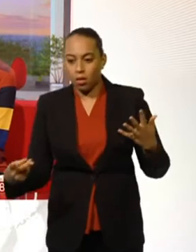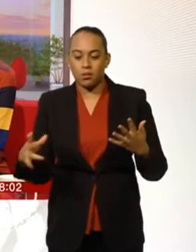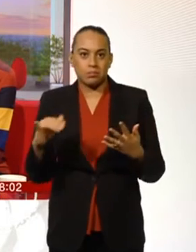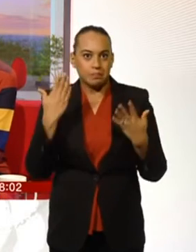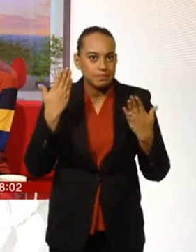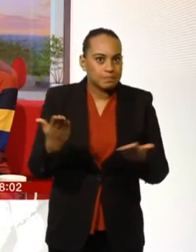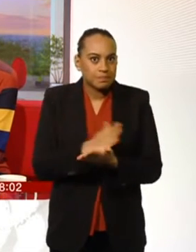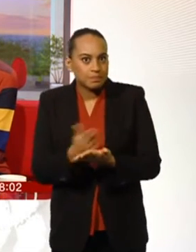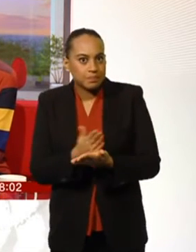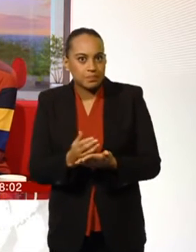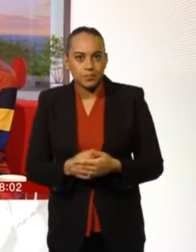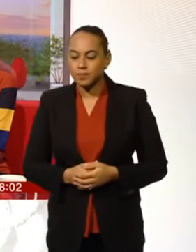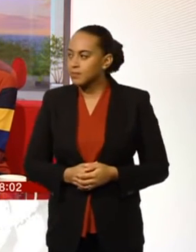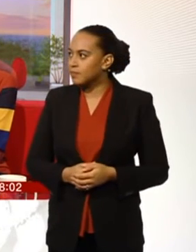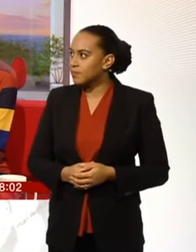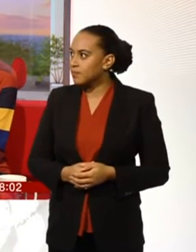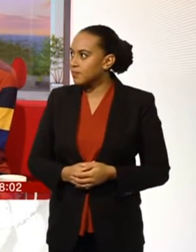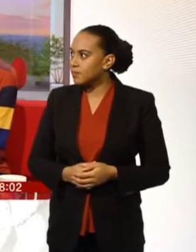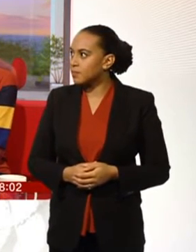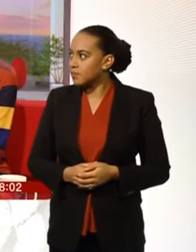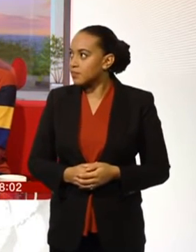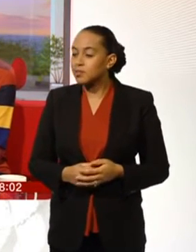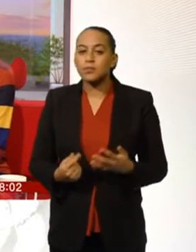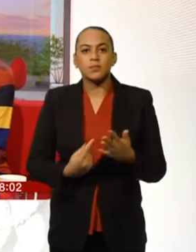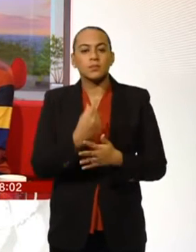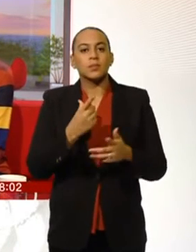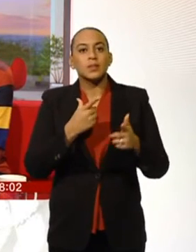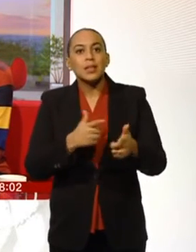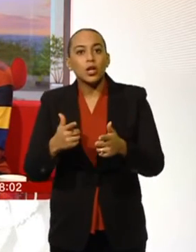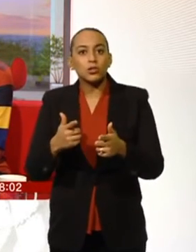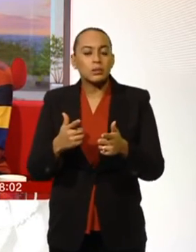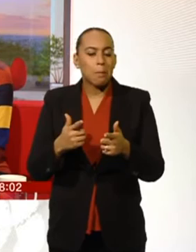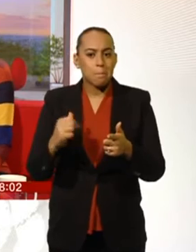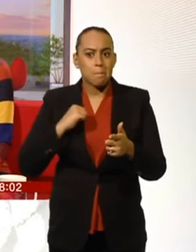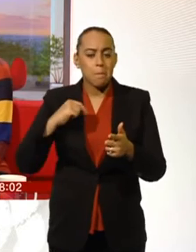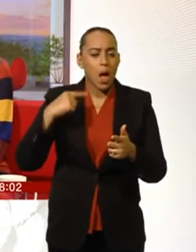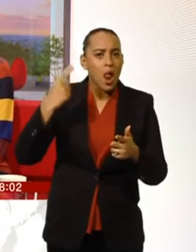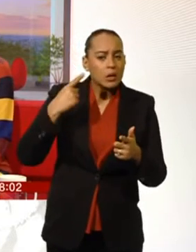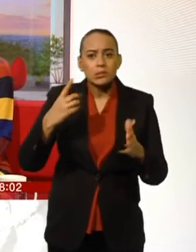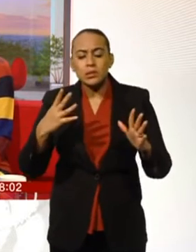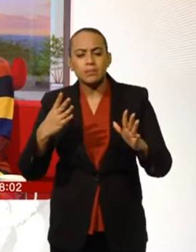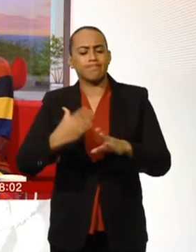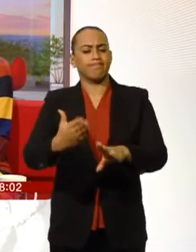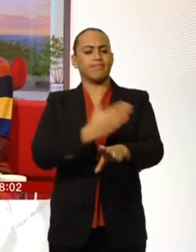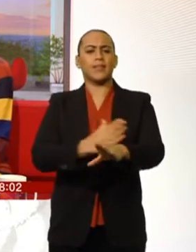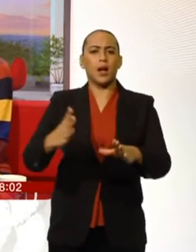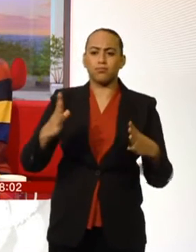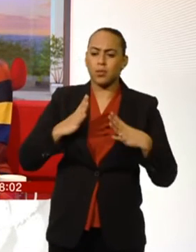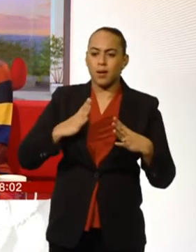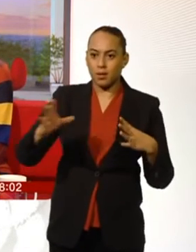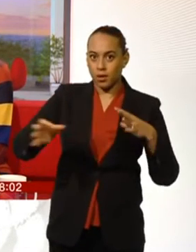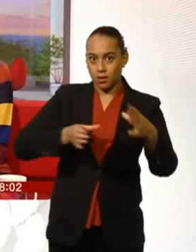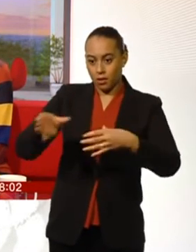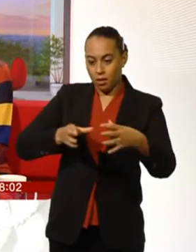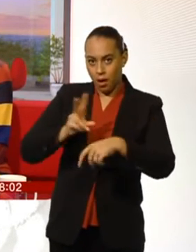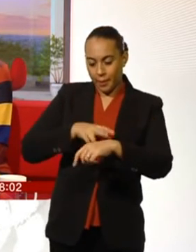Metropolitan Police to counter the threat of a terrorist attack. 600 more are expected to receive firearms training on top of the 2,000 in the